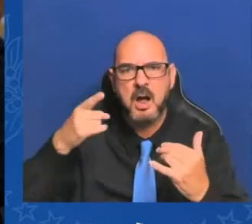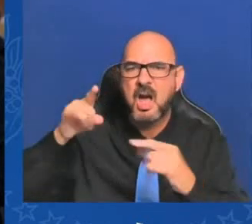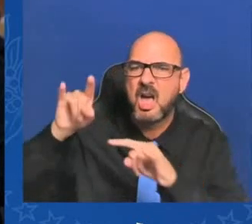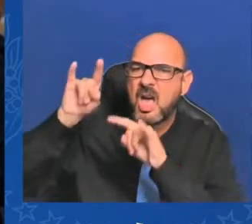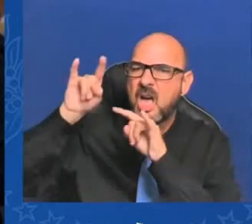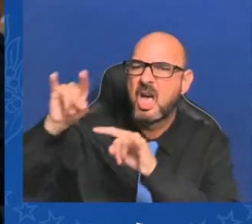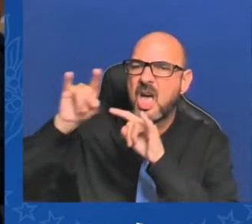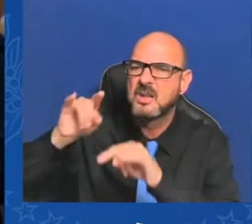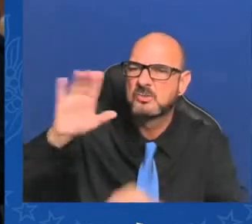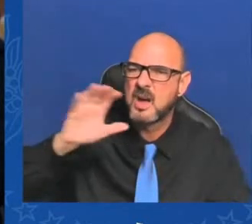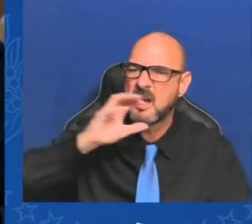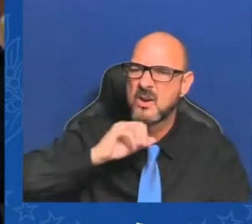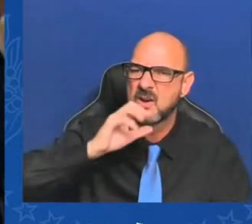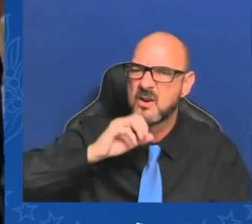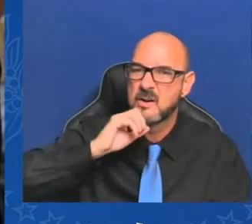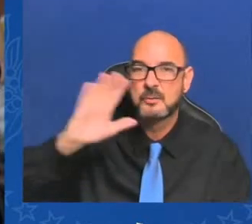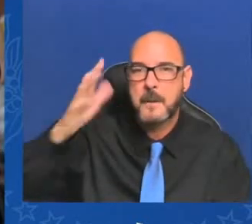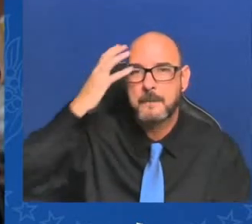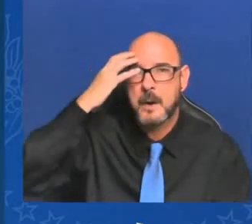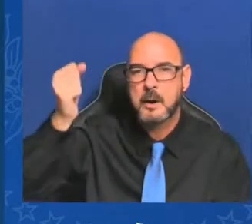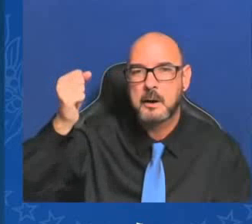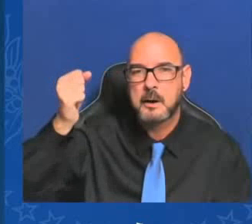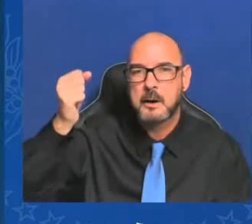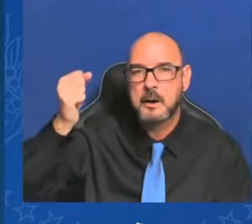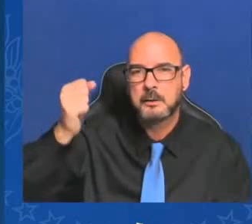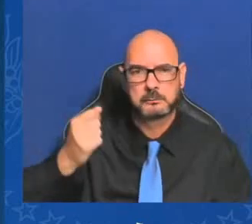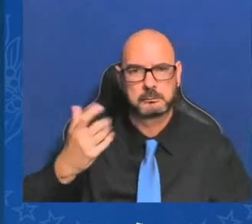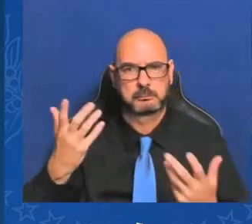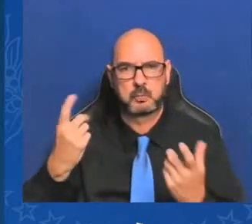that criticism from tonight? Listen to him.